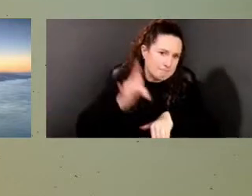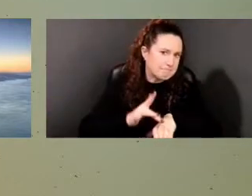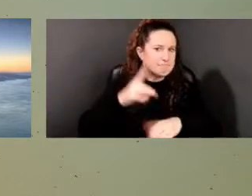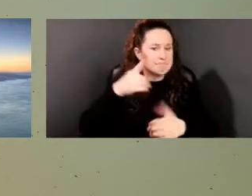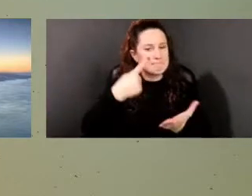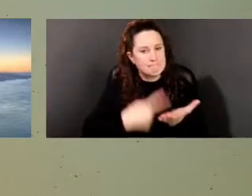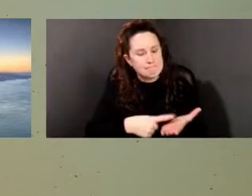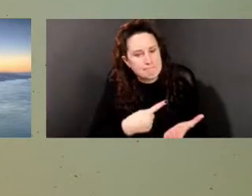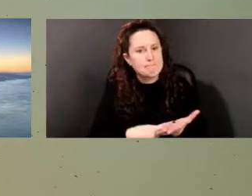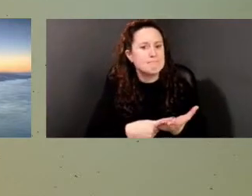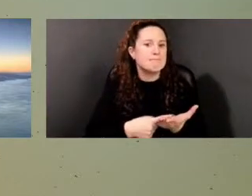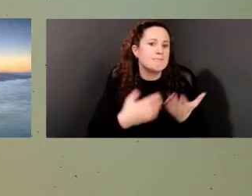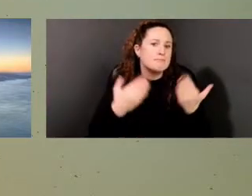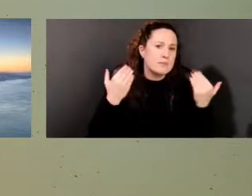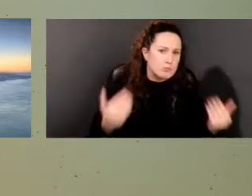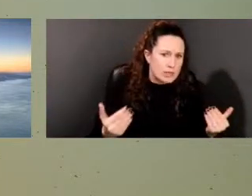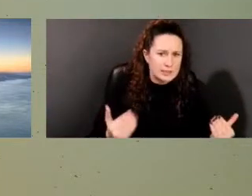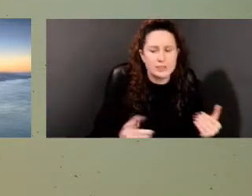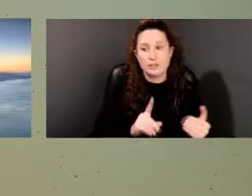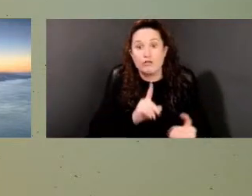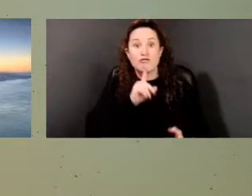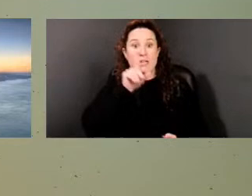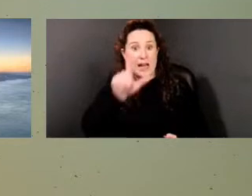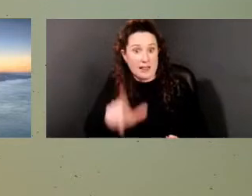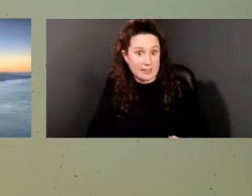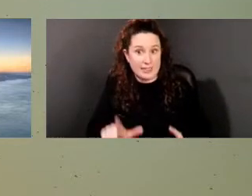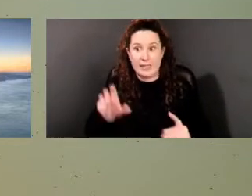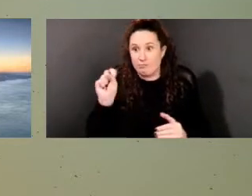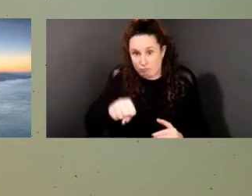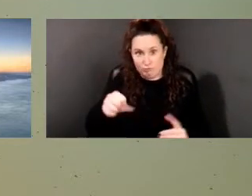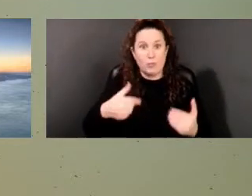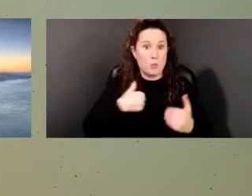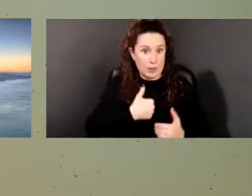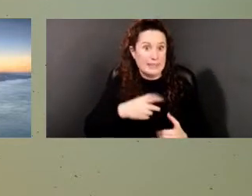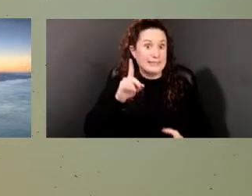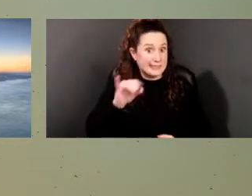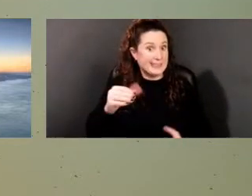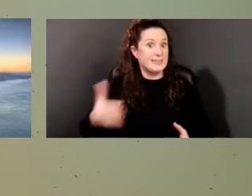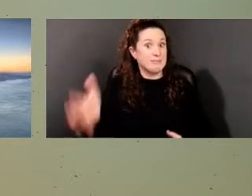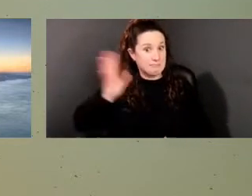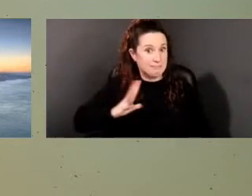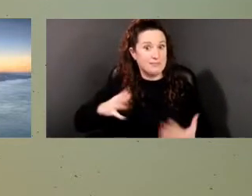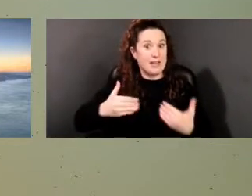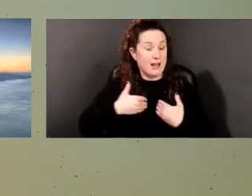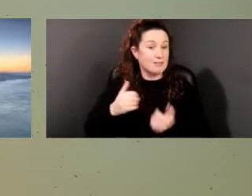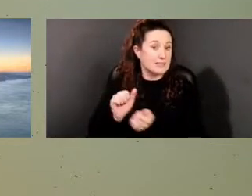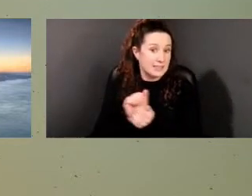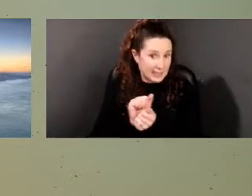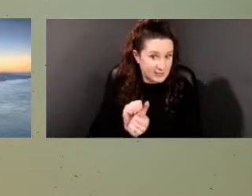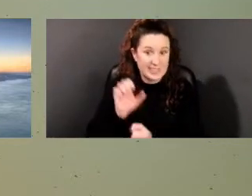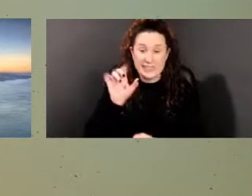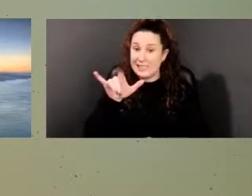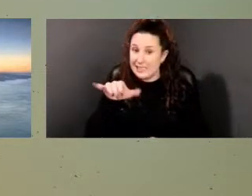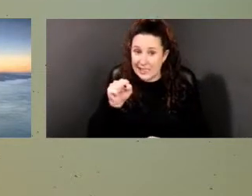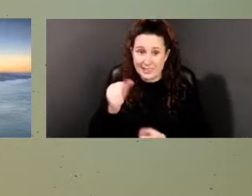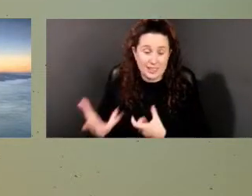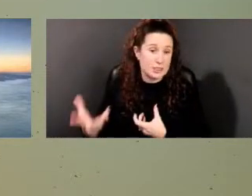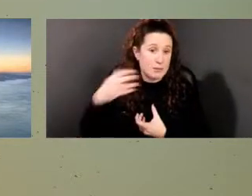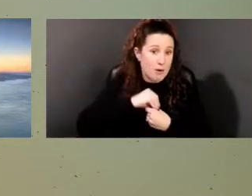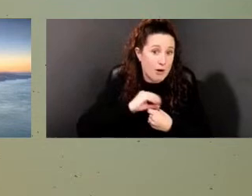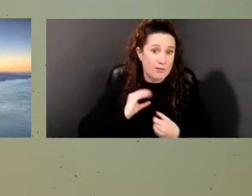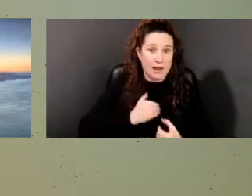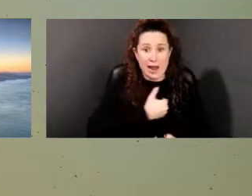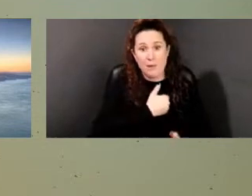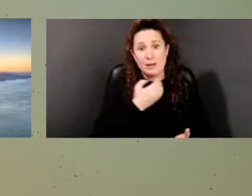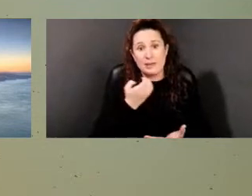reality and the history of slavery. And it's being part of the economic